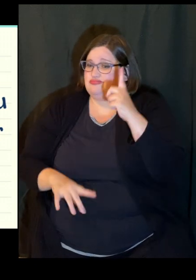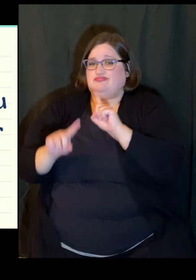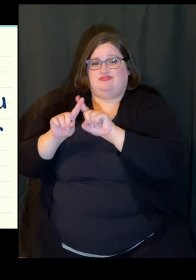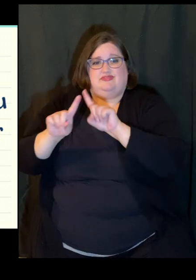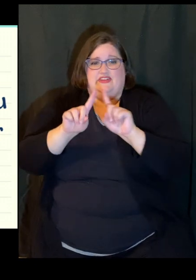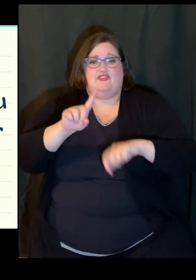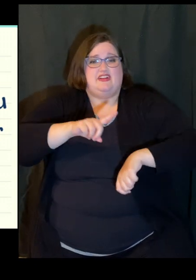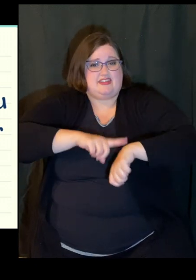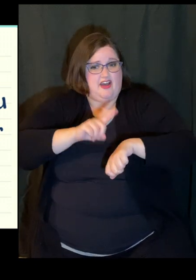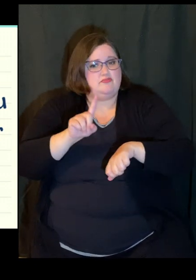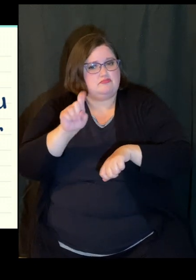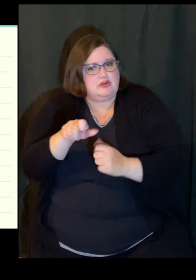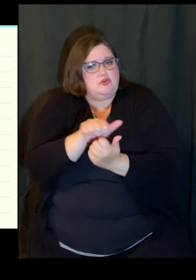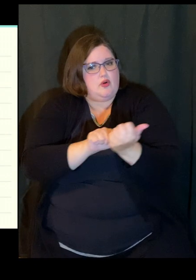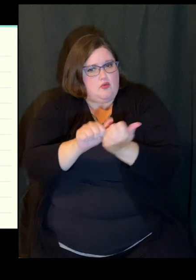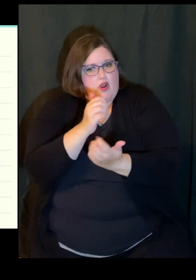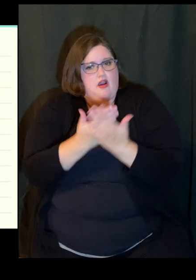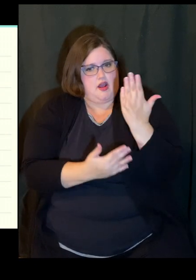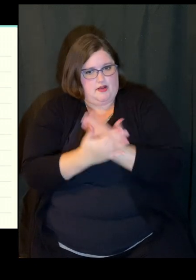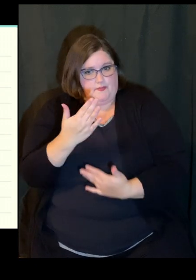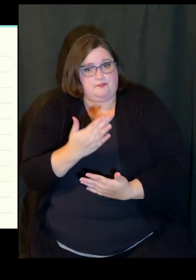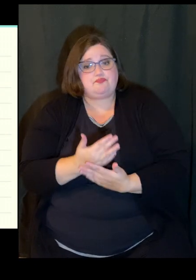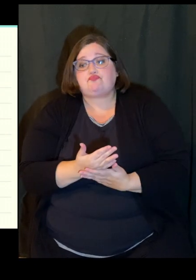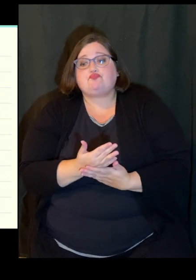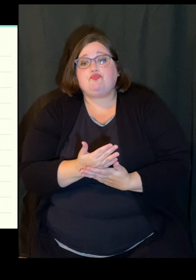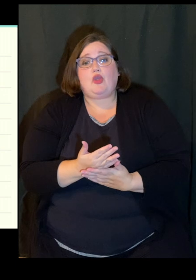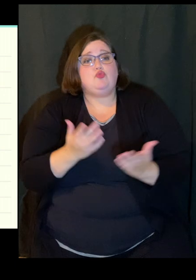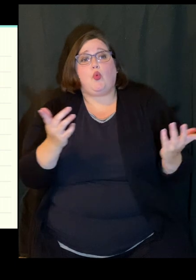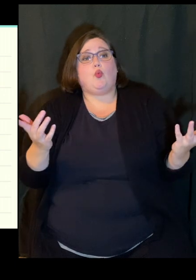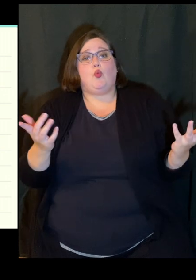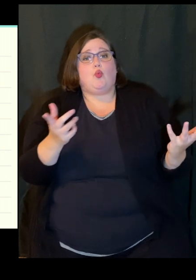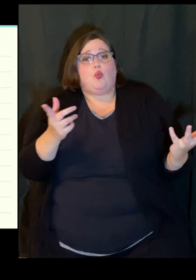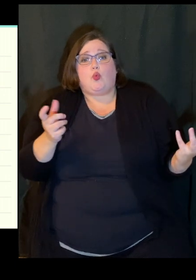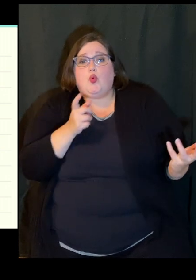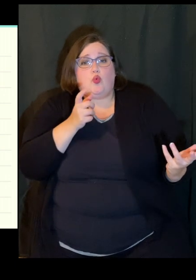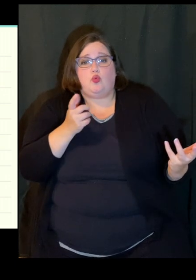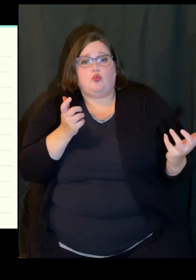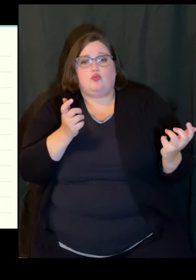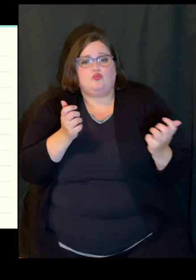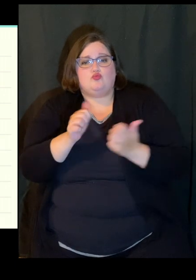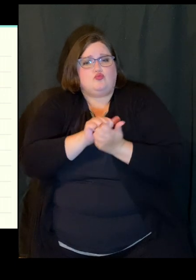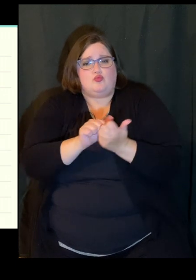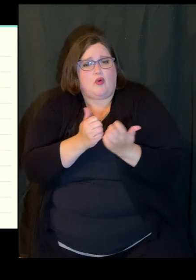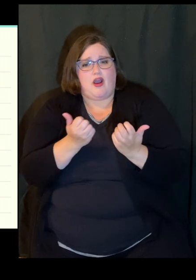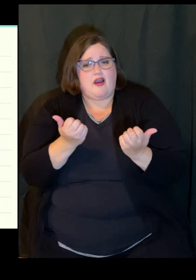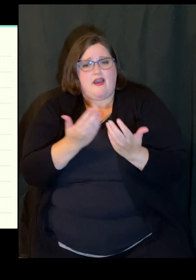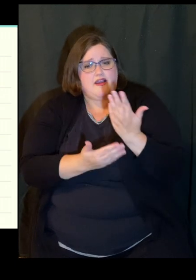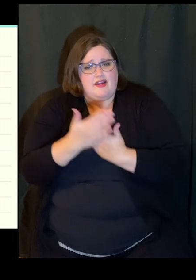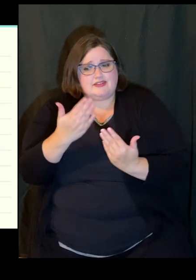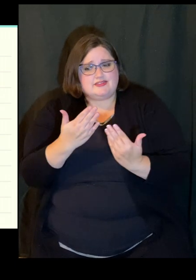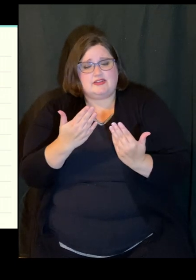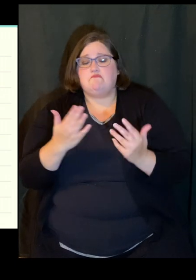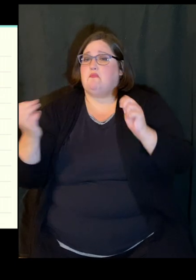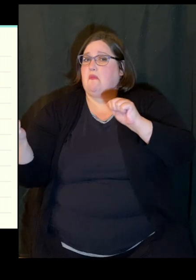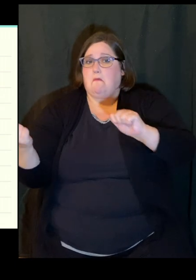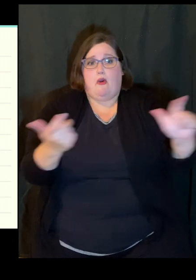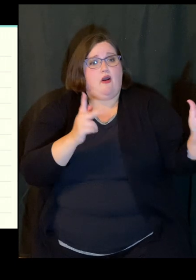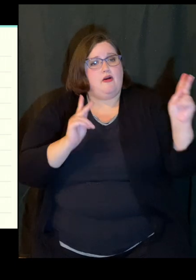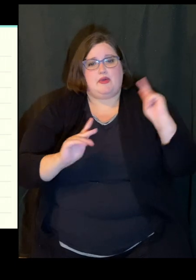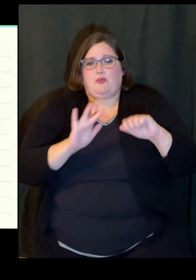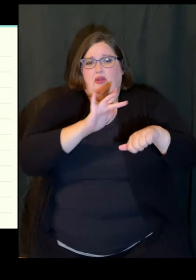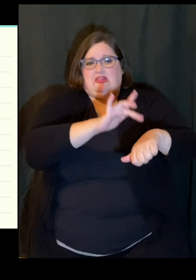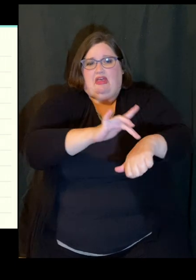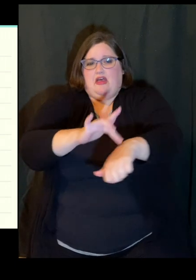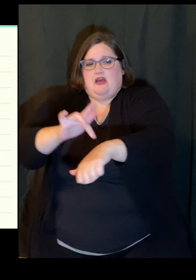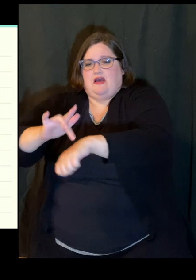should wash your hands. Who washes their hands? Everyone touches stuff, so everyone